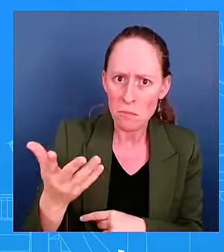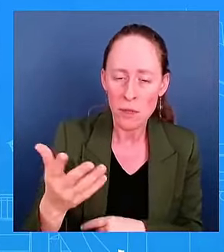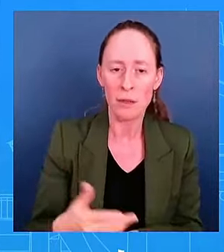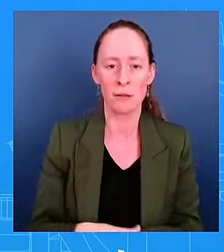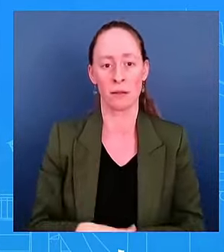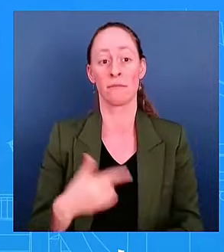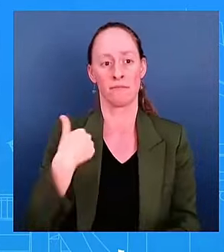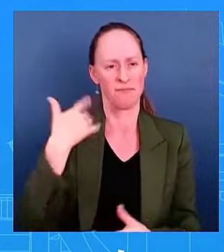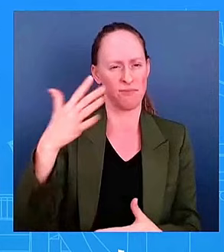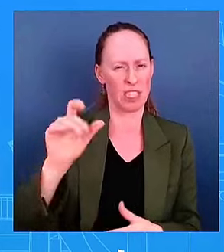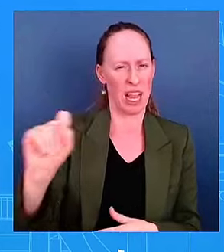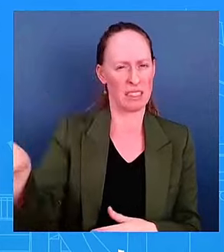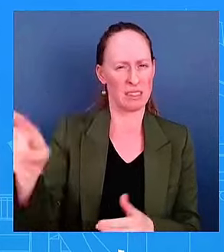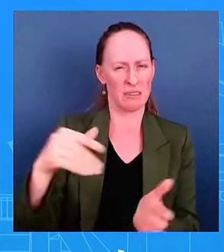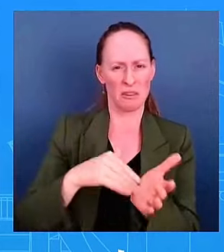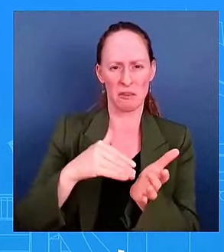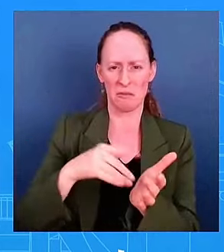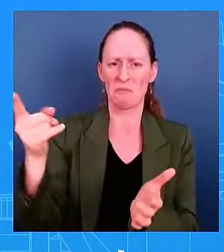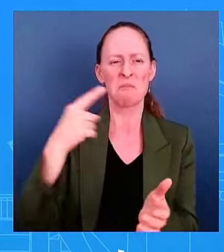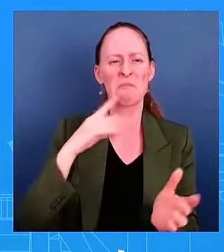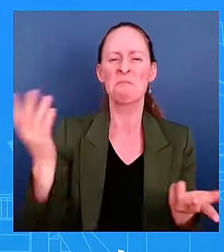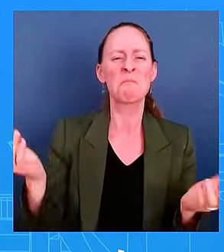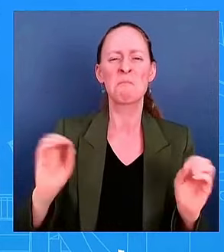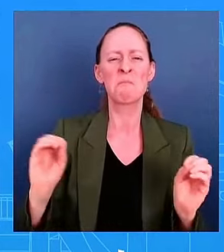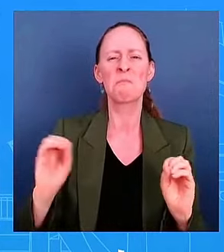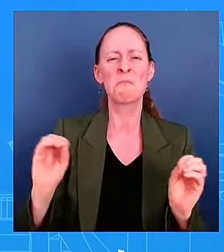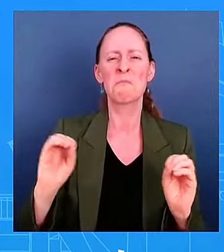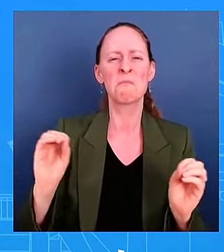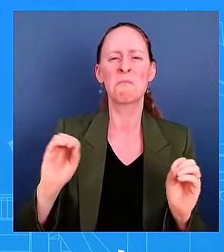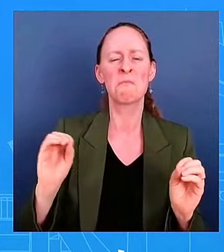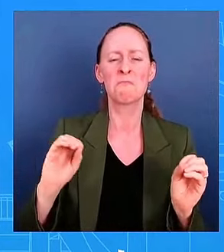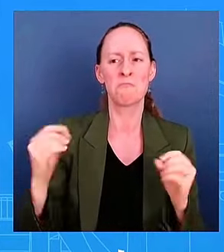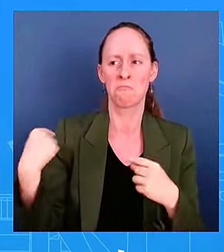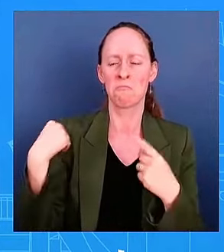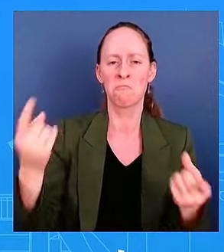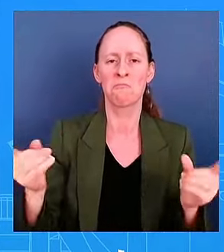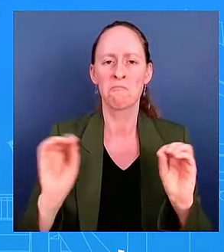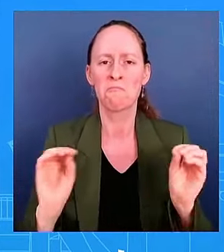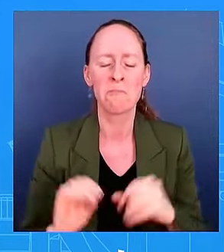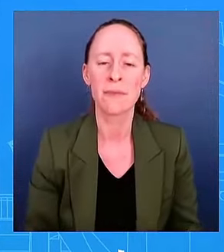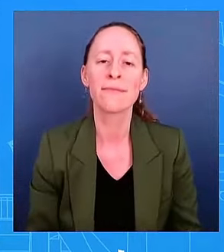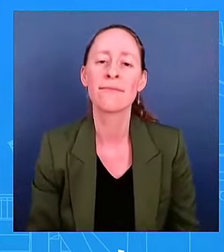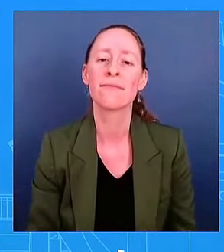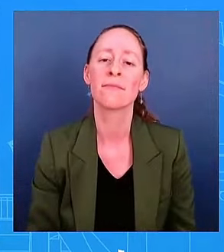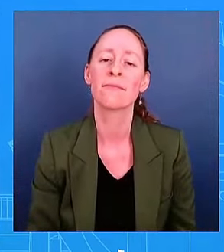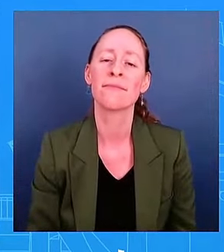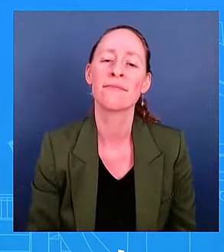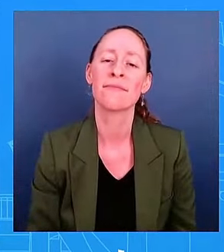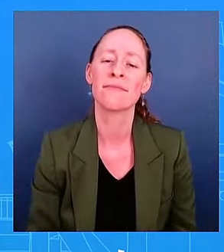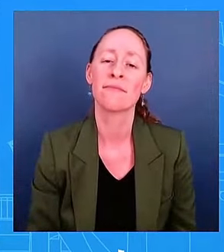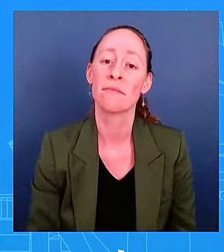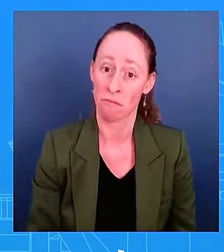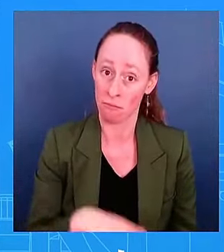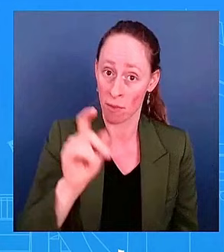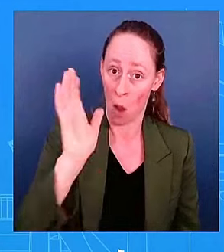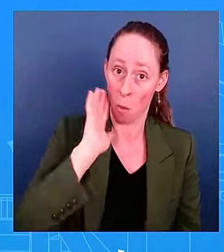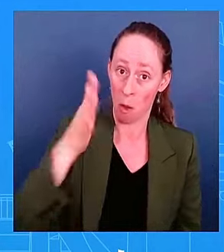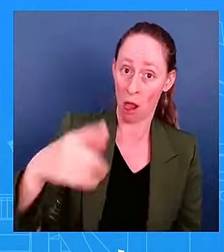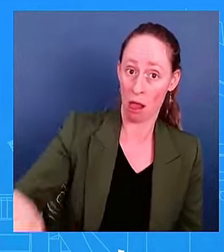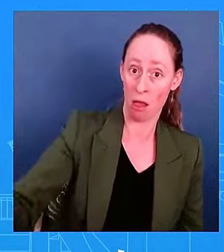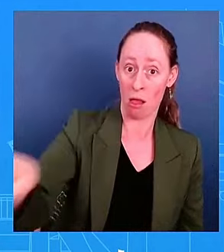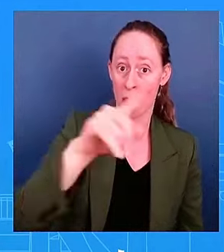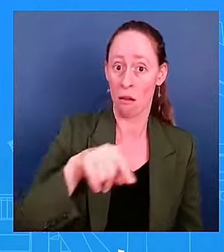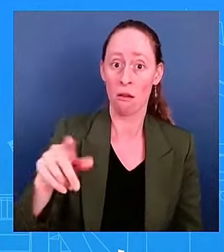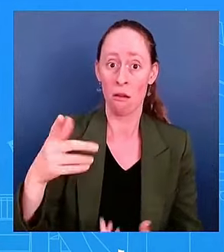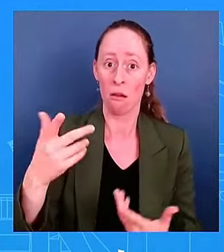No. So the White House has said no to releasing the full results of that annual, said no to making